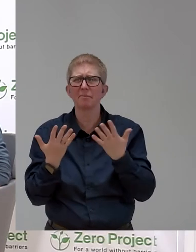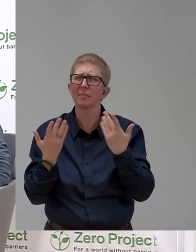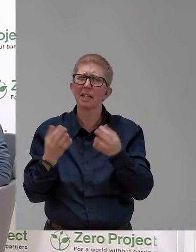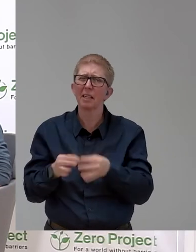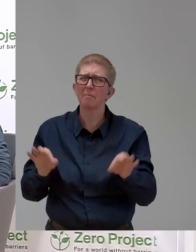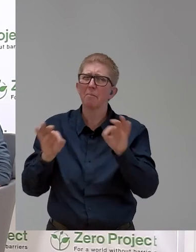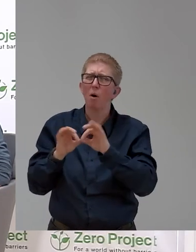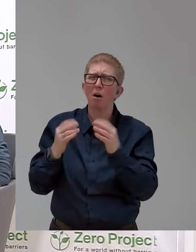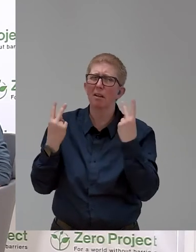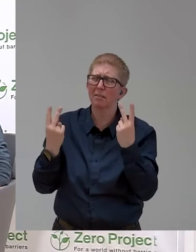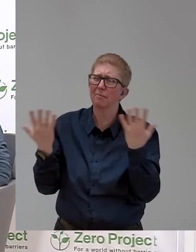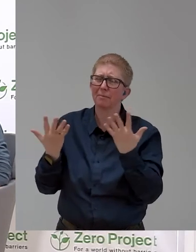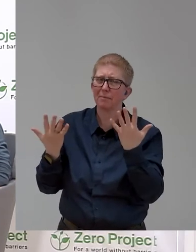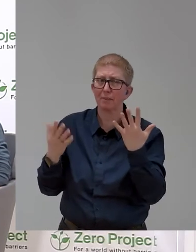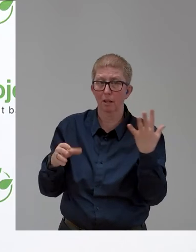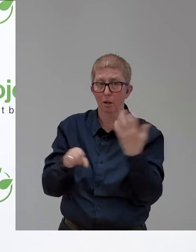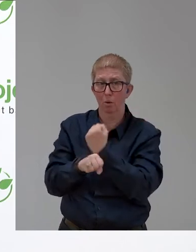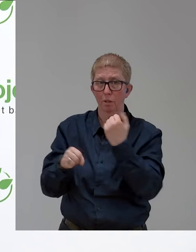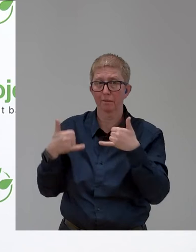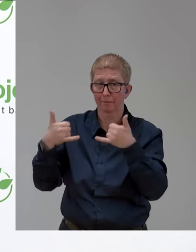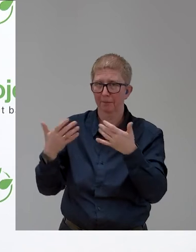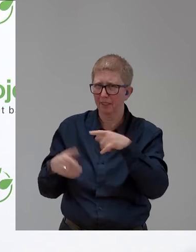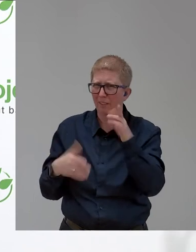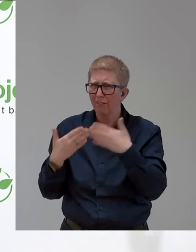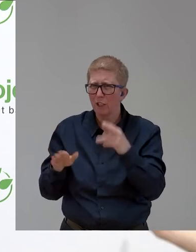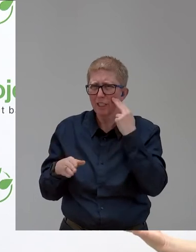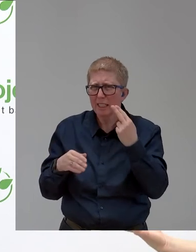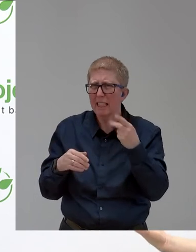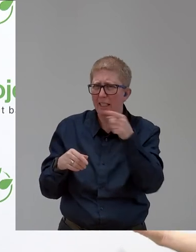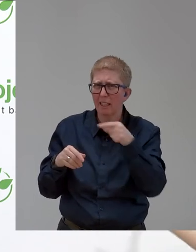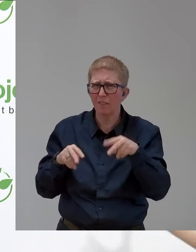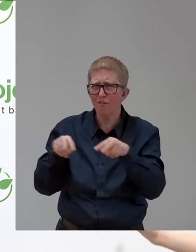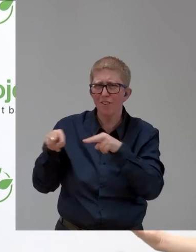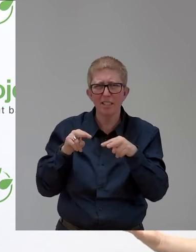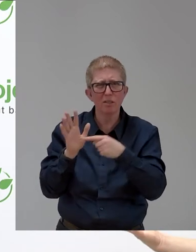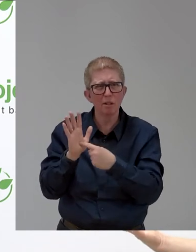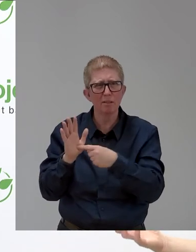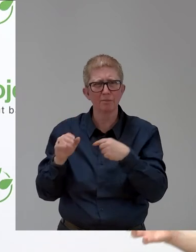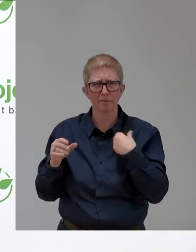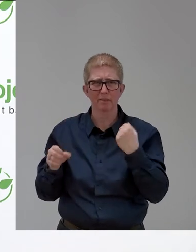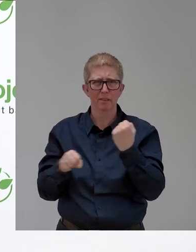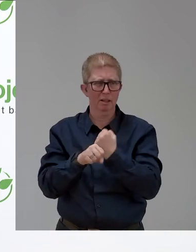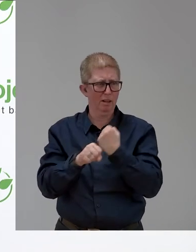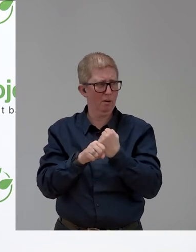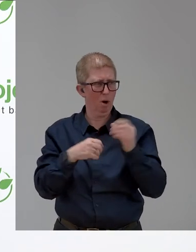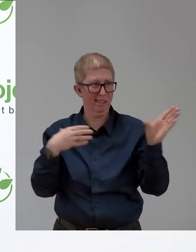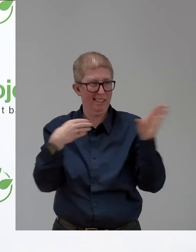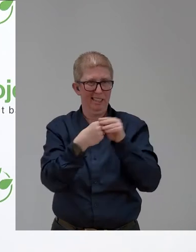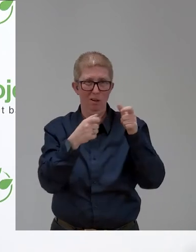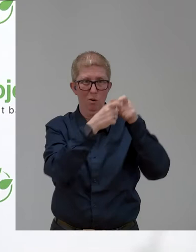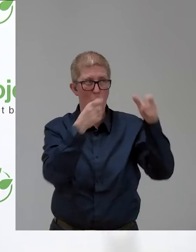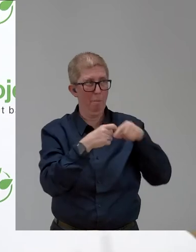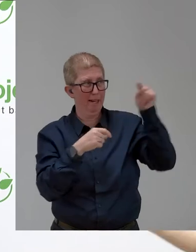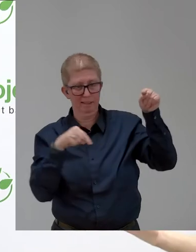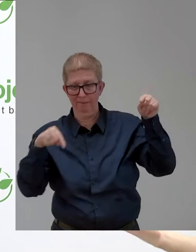seen here in the videos is to work also with the employers. So you train the people and